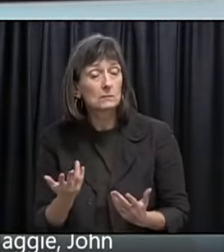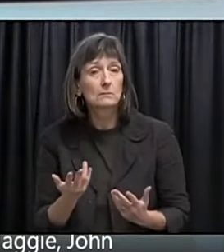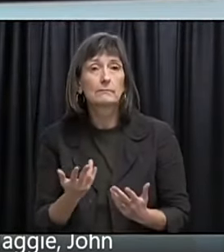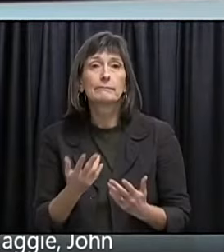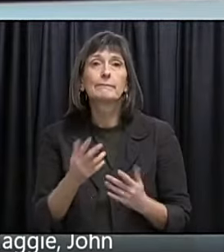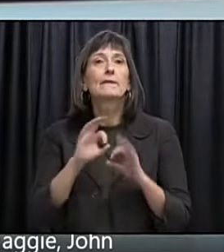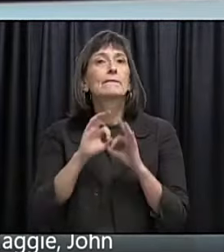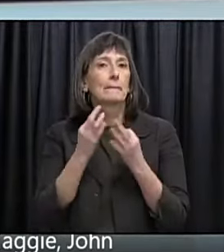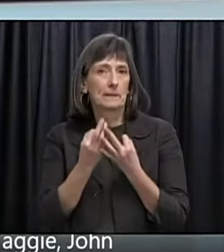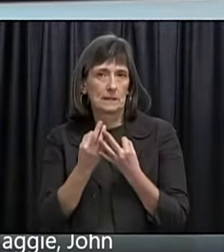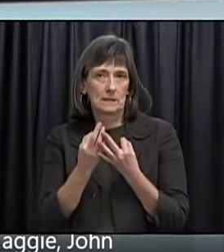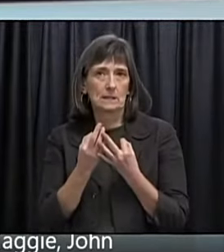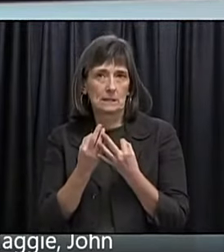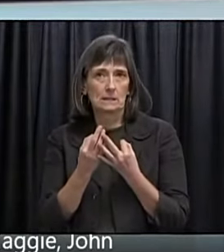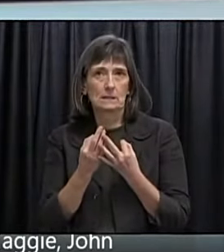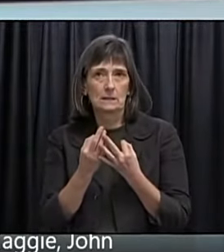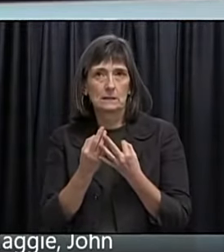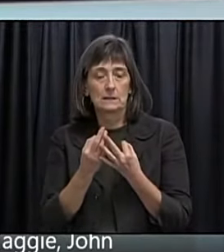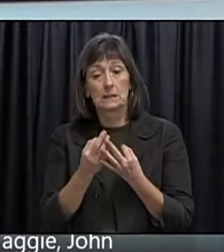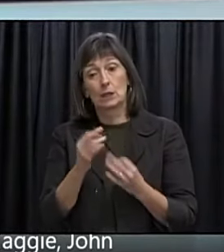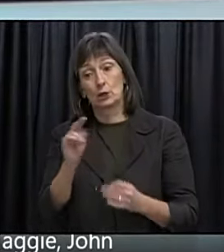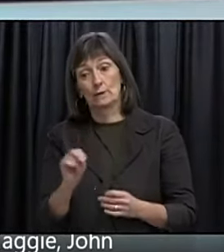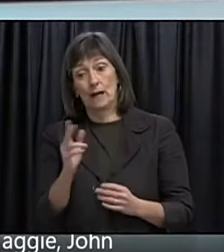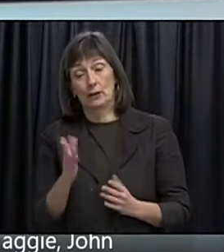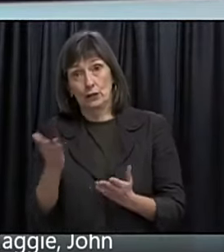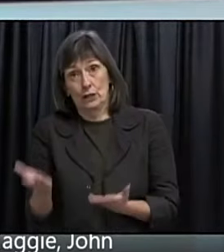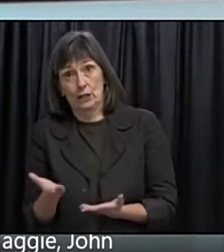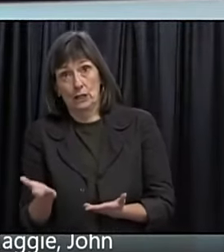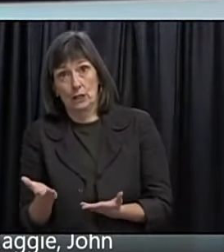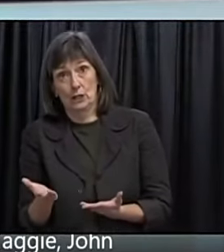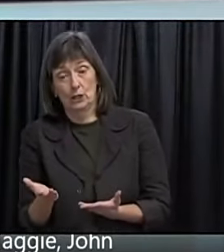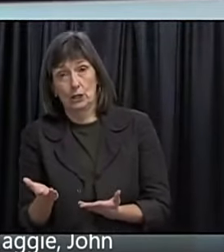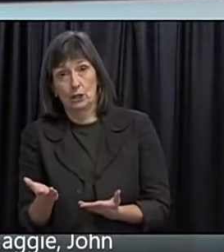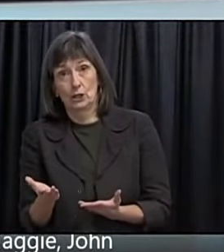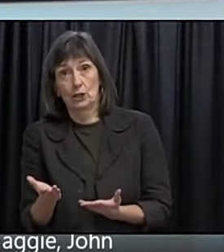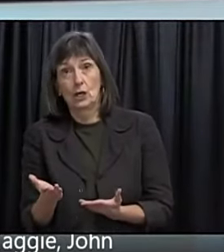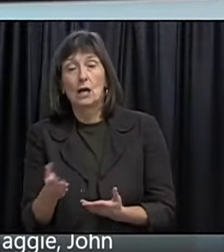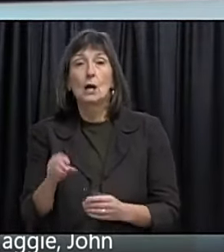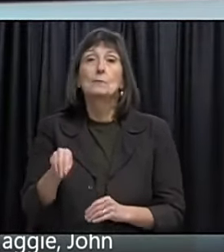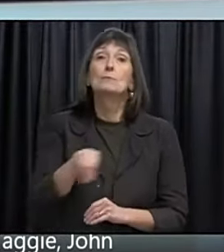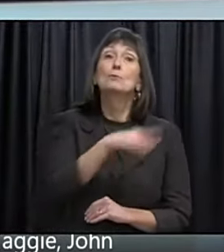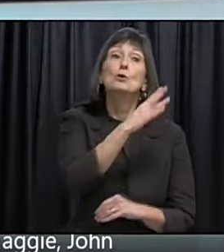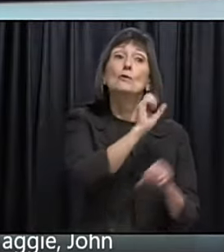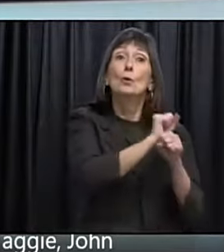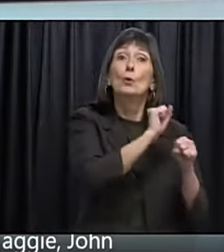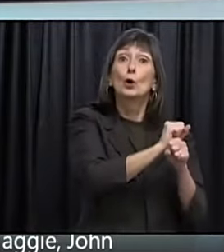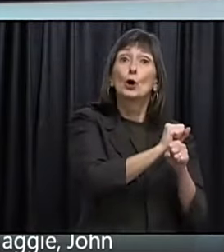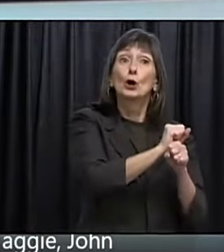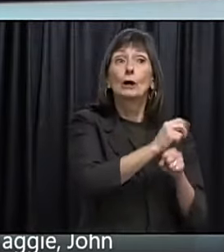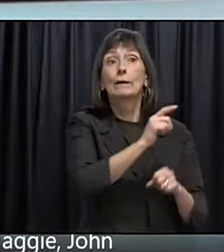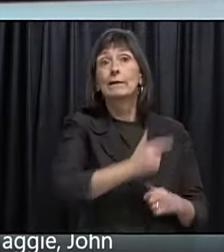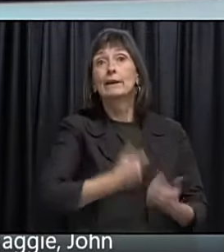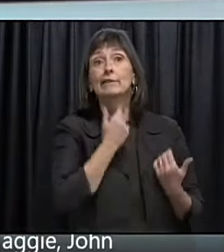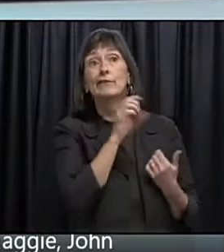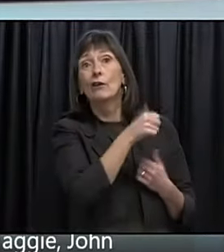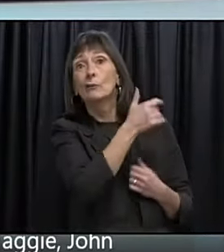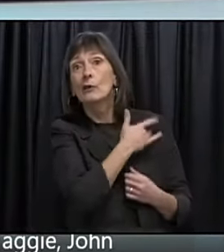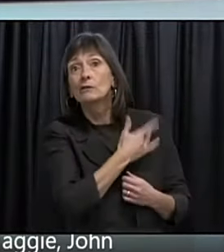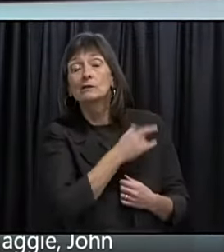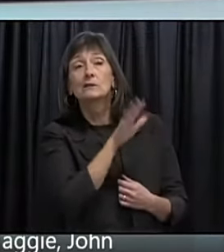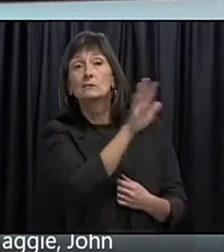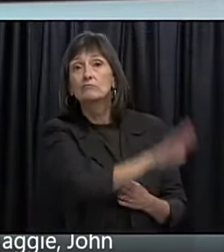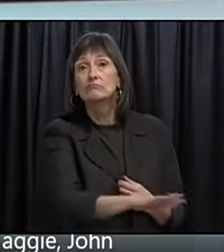of. Family. Of. A resident. Newfoundlander. Labradorian. Who have moved away. For work. And now live in. Other provinces.